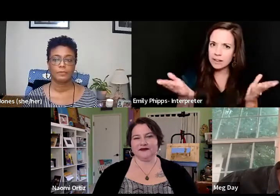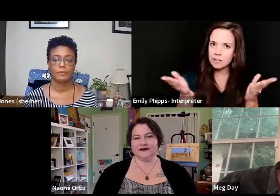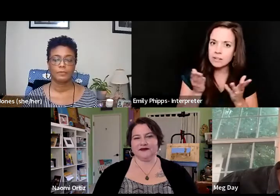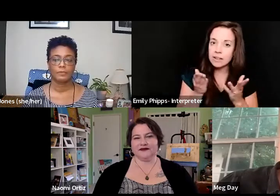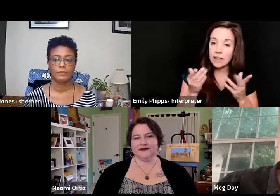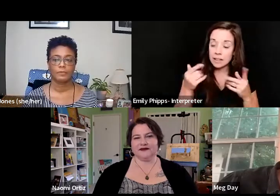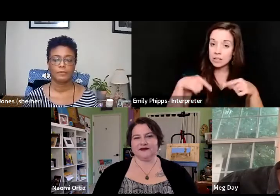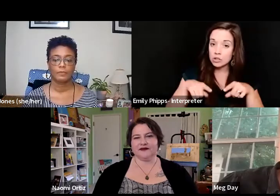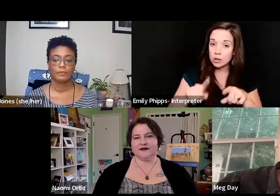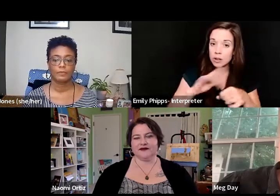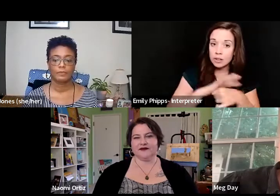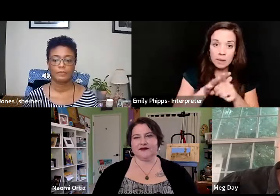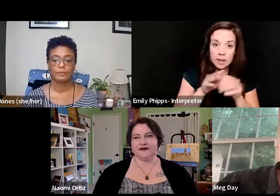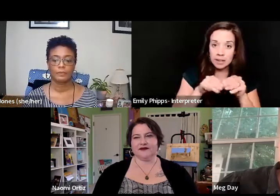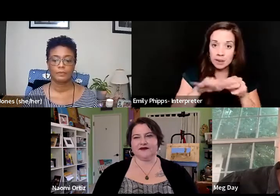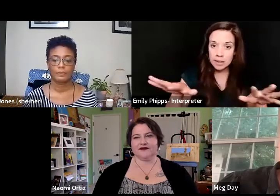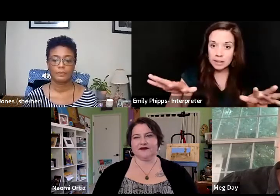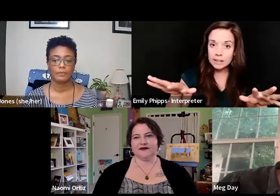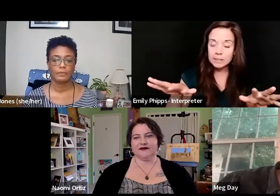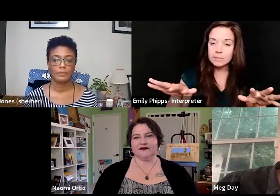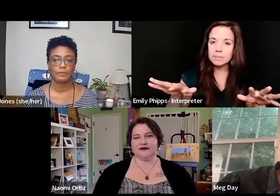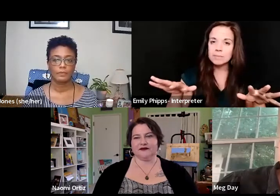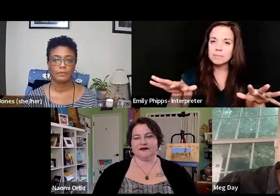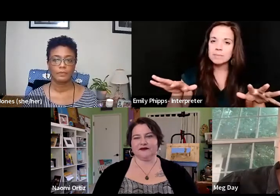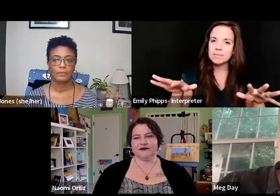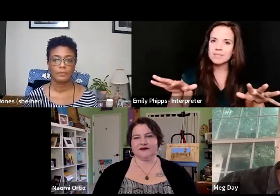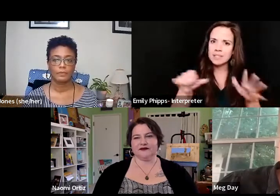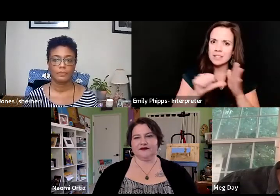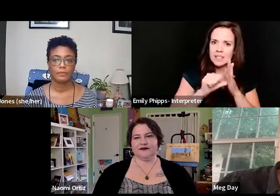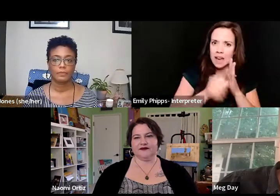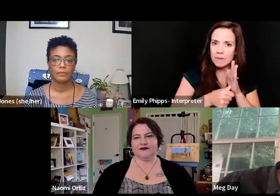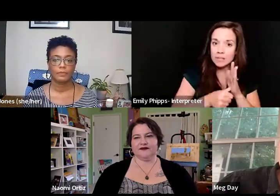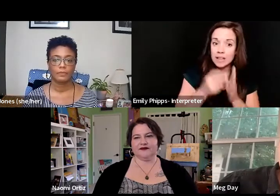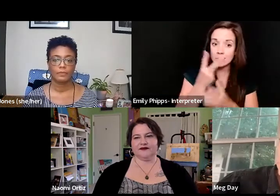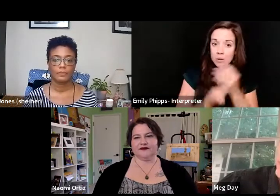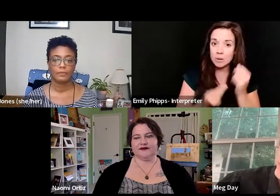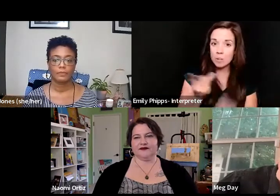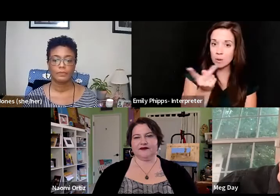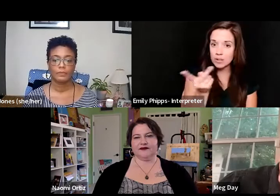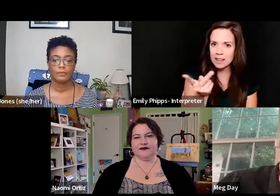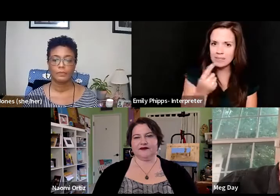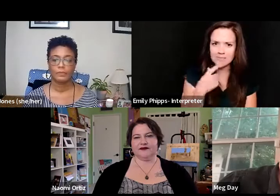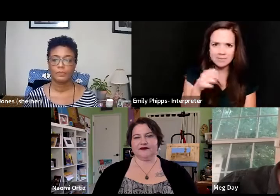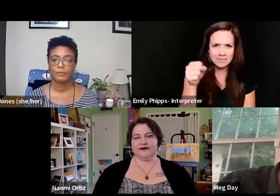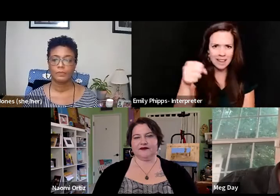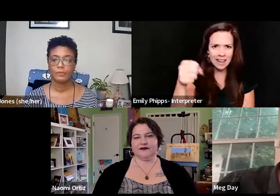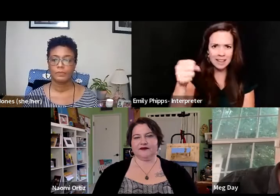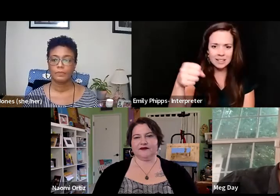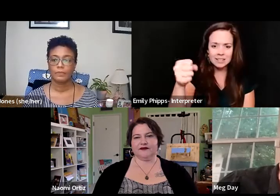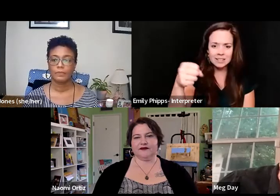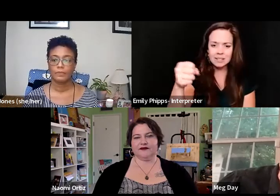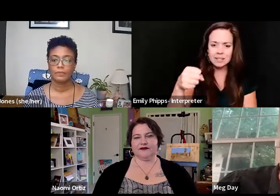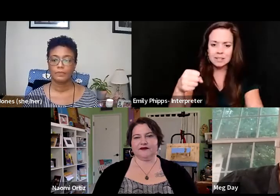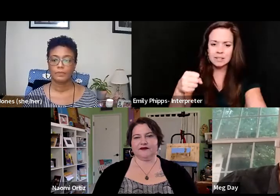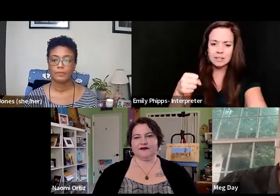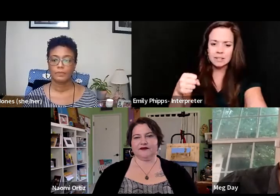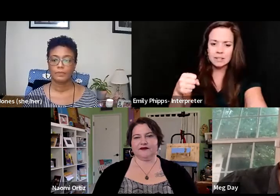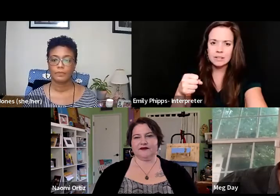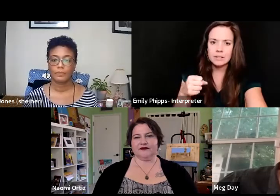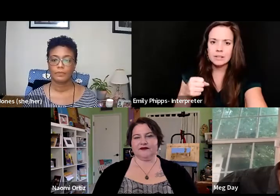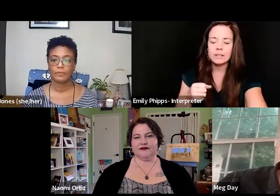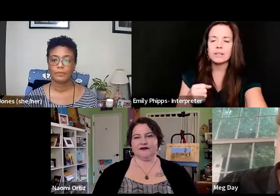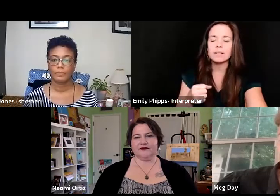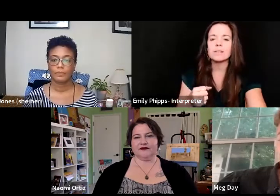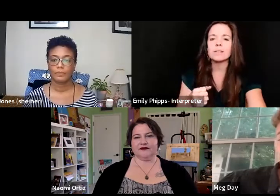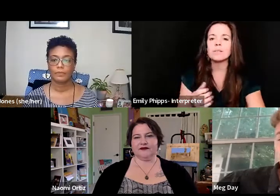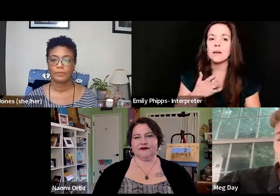the pandemic. I mean, just to underline what you both said, I mean, I was like, yeah, I mean, Jaris and my book came out